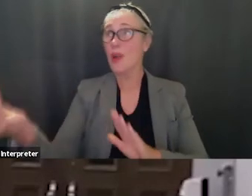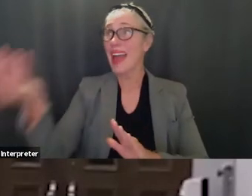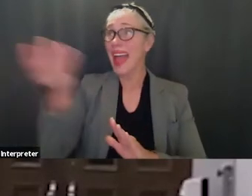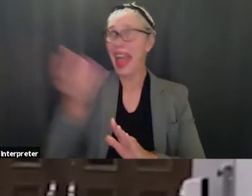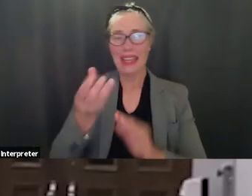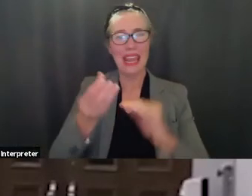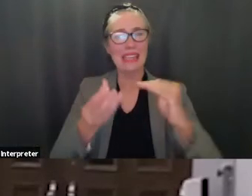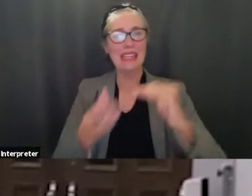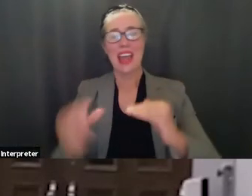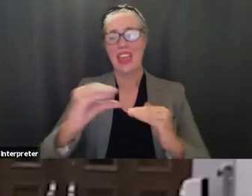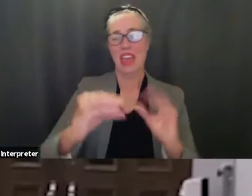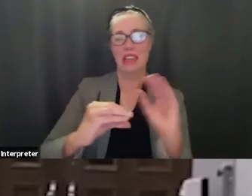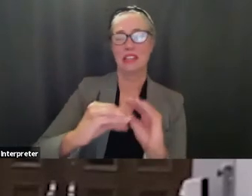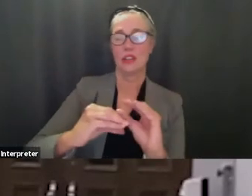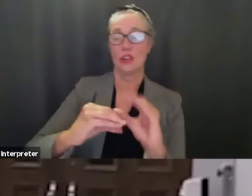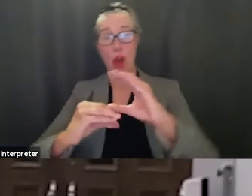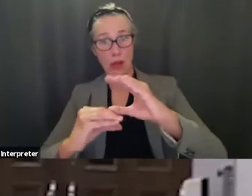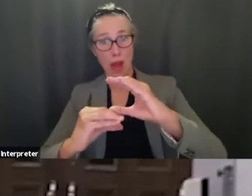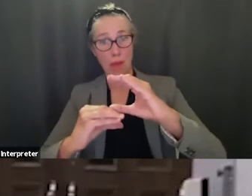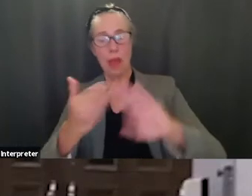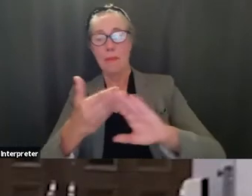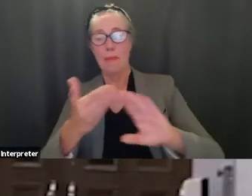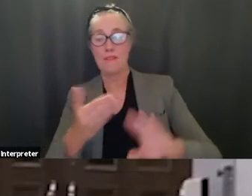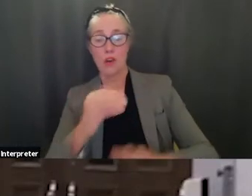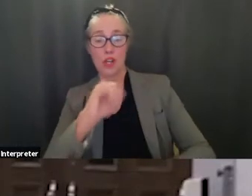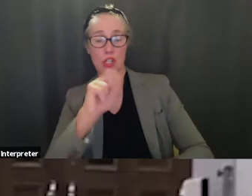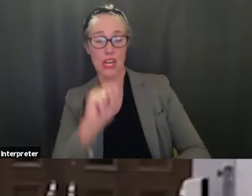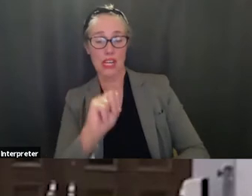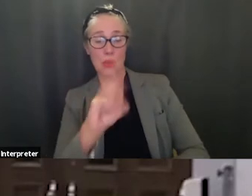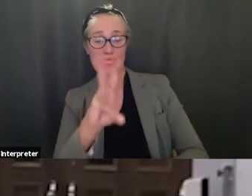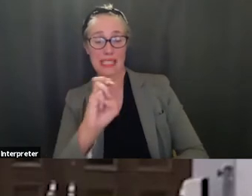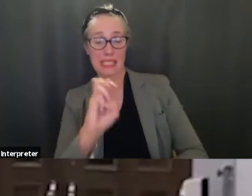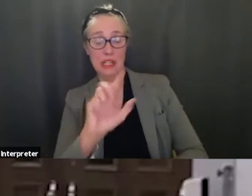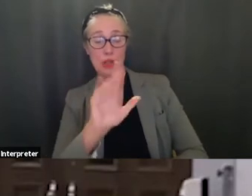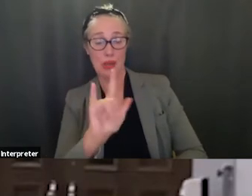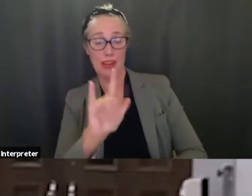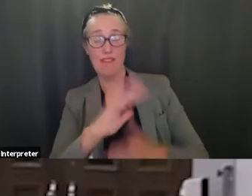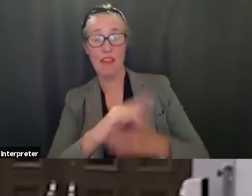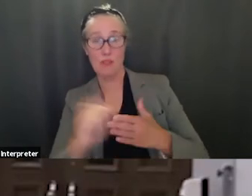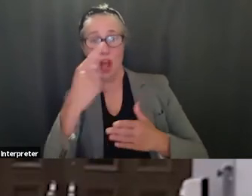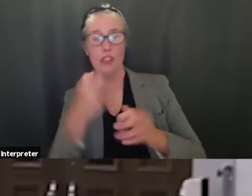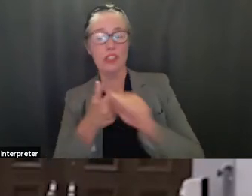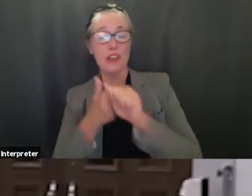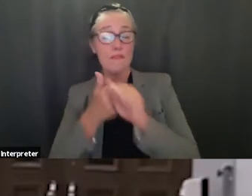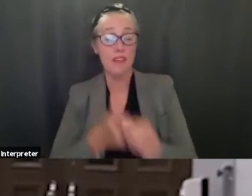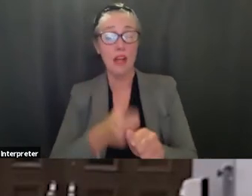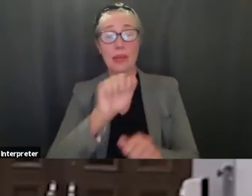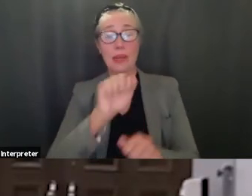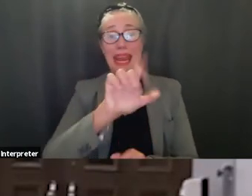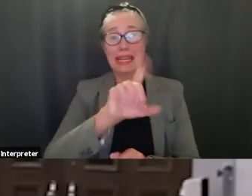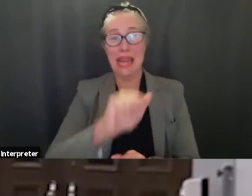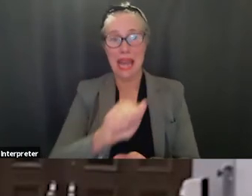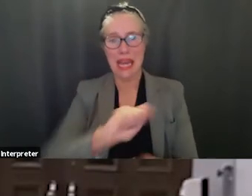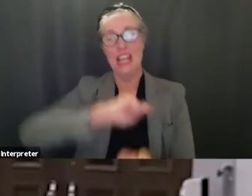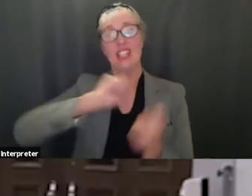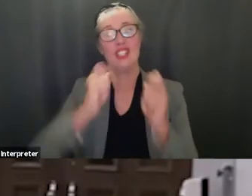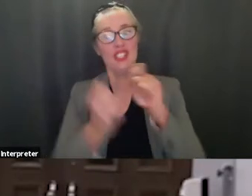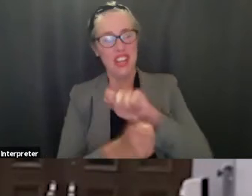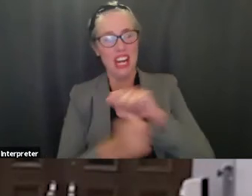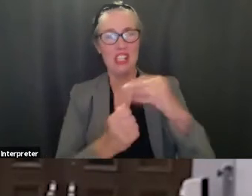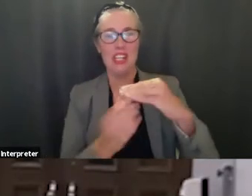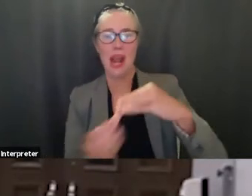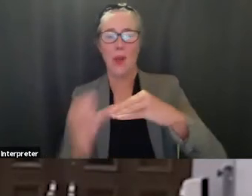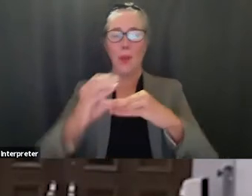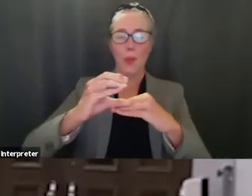january it was 625 dollars per ada and now it's 715. so for our